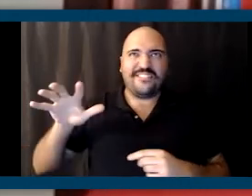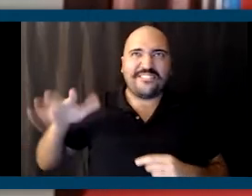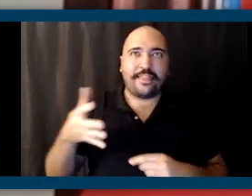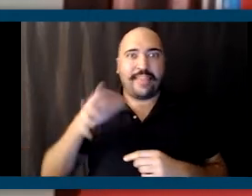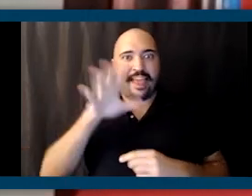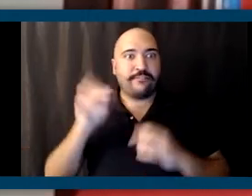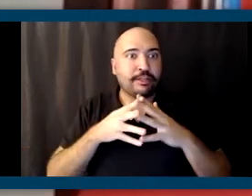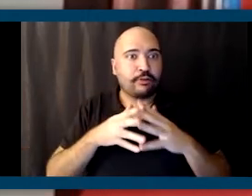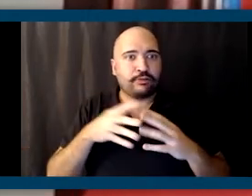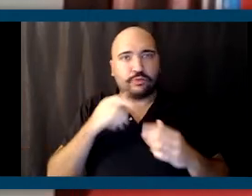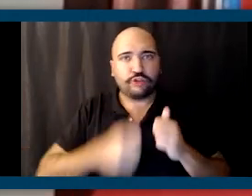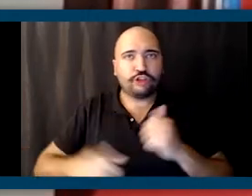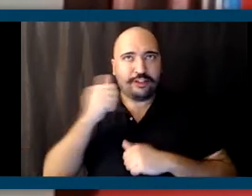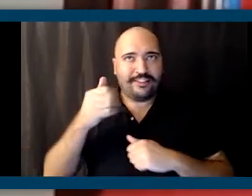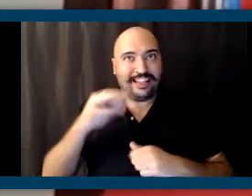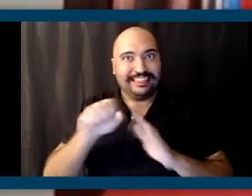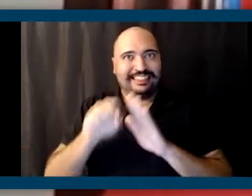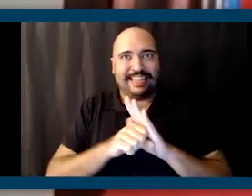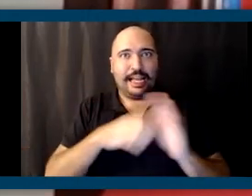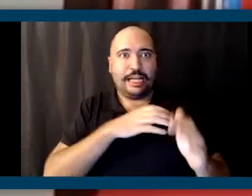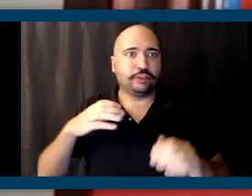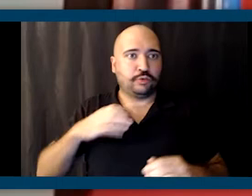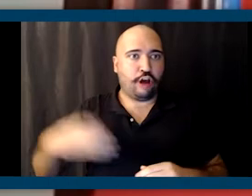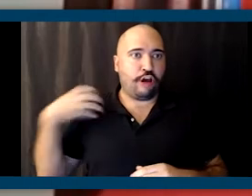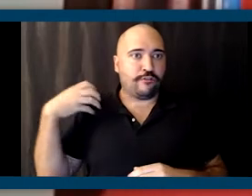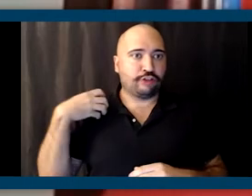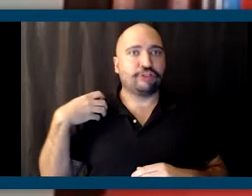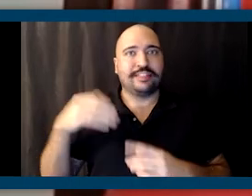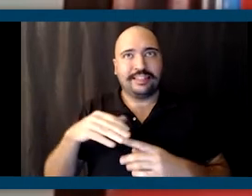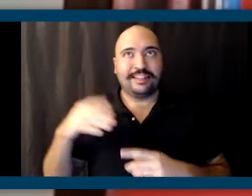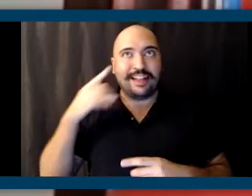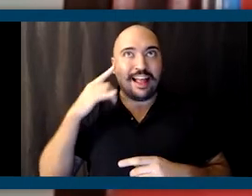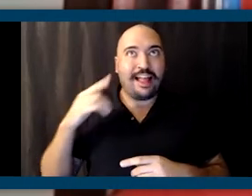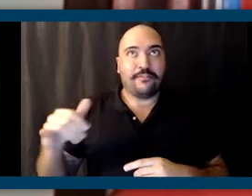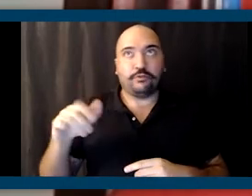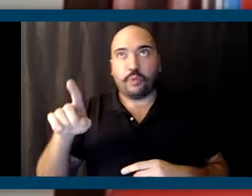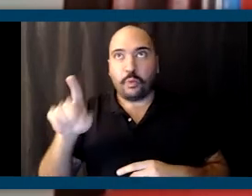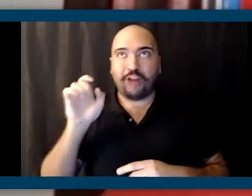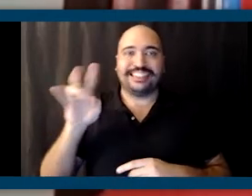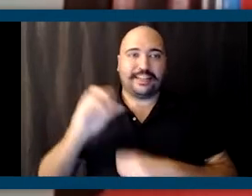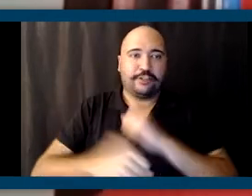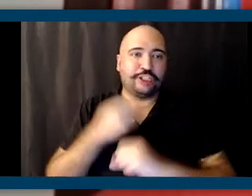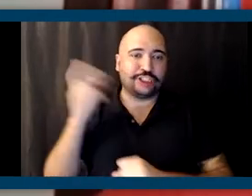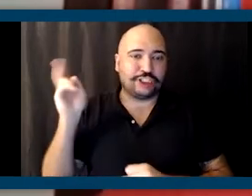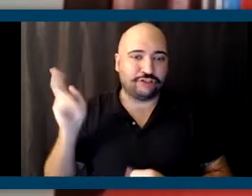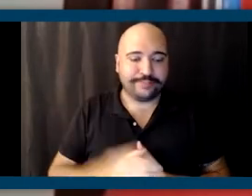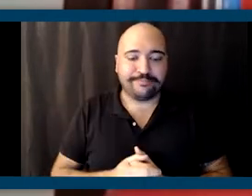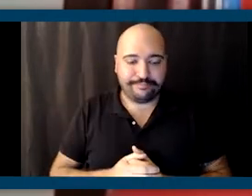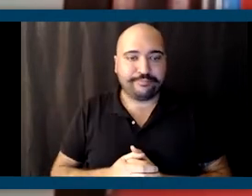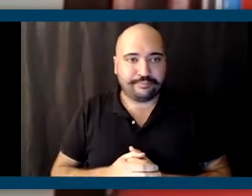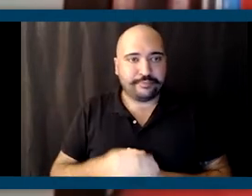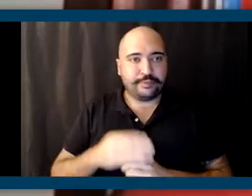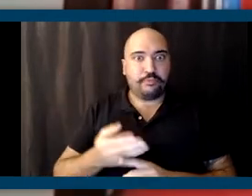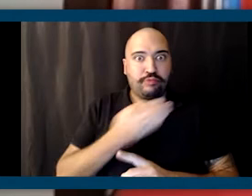constitutional officer in California's 170-year history. Prior to elected